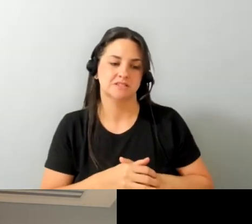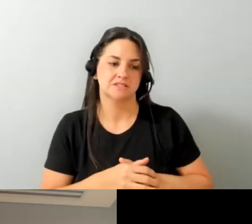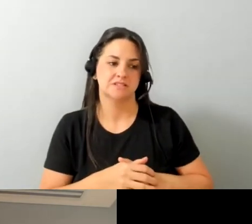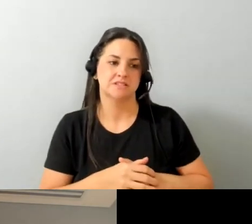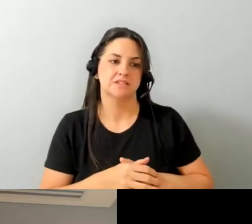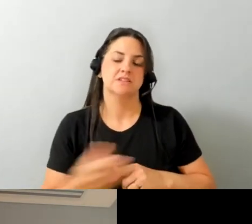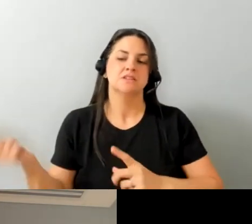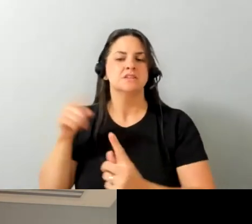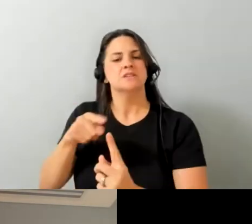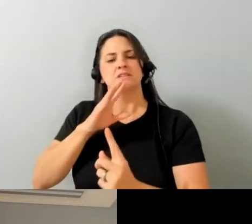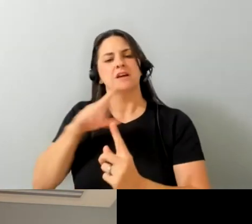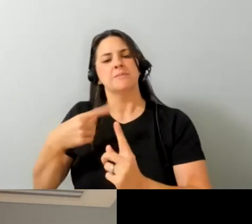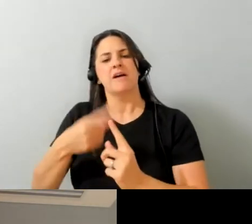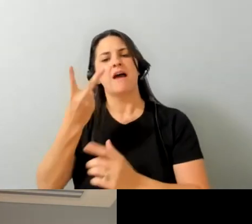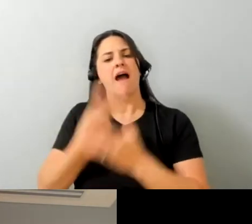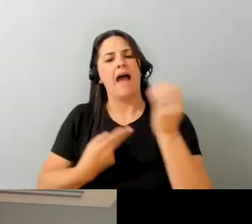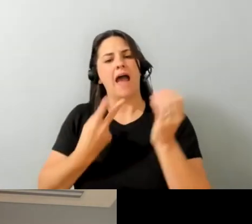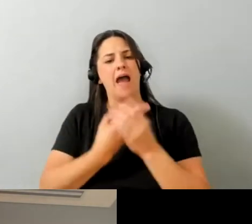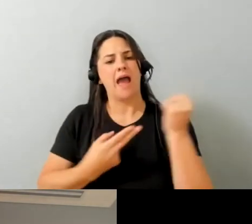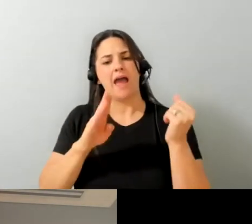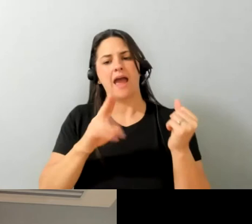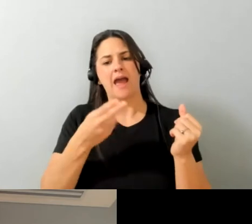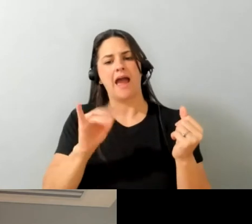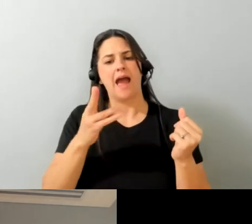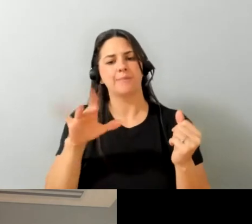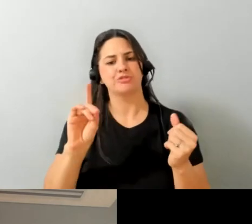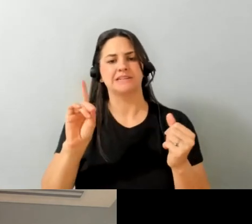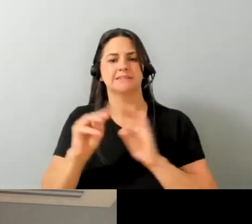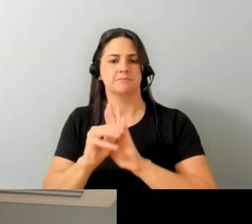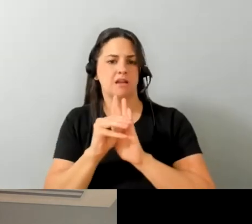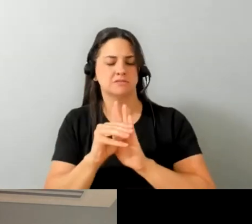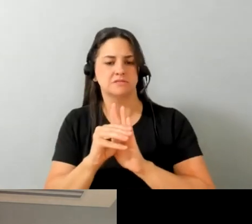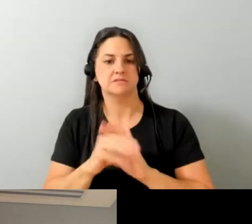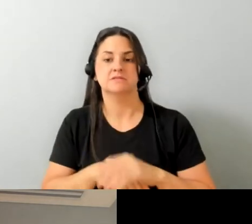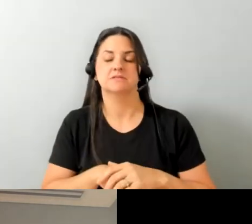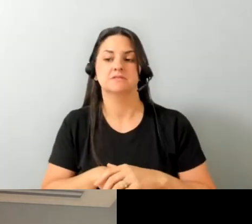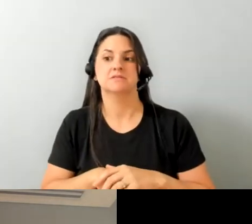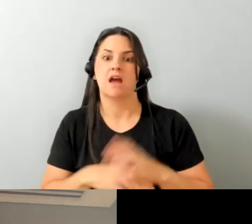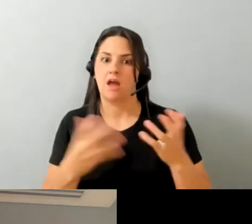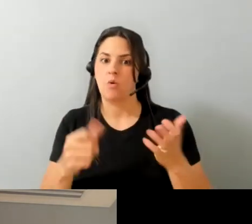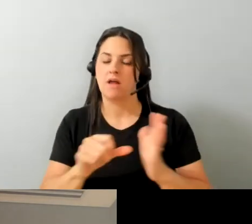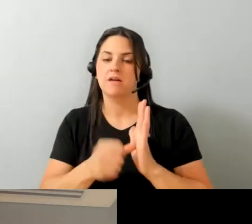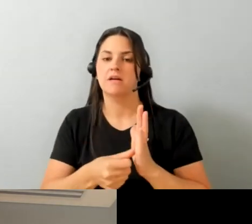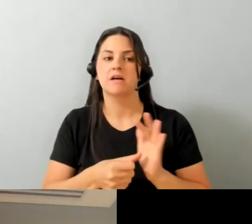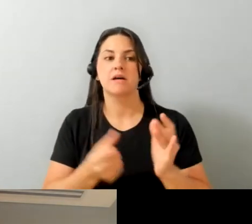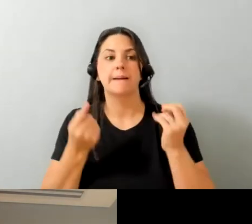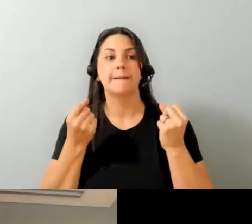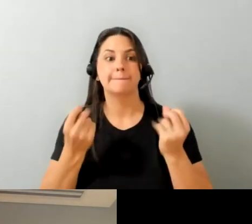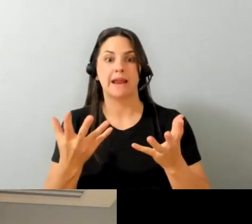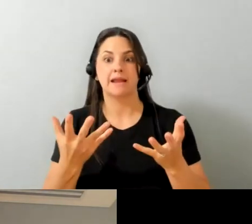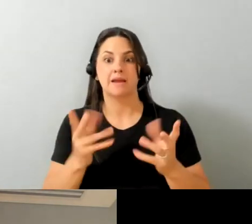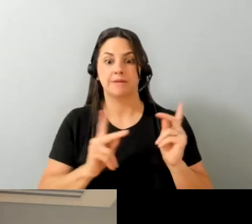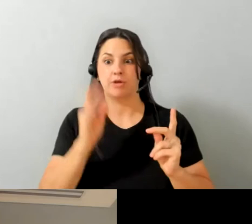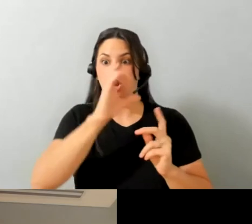on to the point of hybrid models in in the workplace um something i really wanted to touch on was a lot of our job seekers really